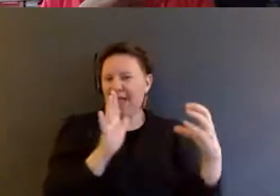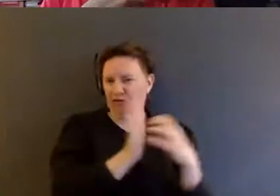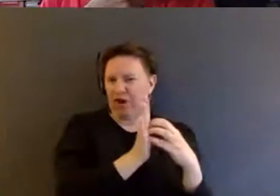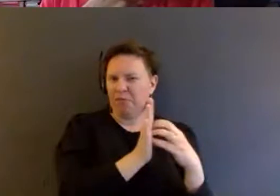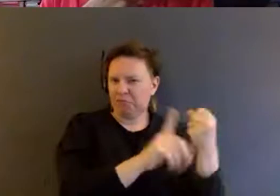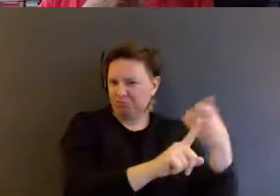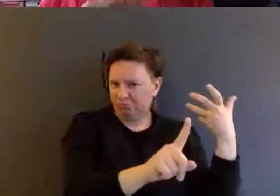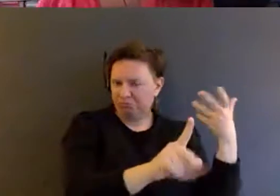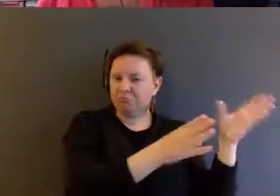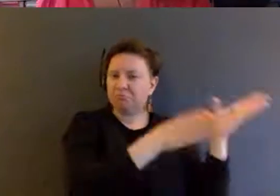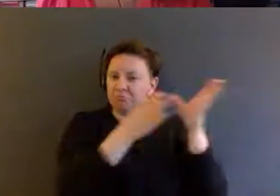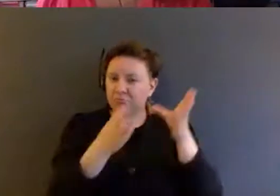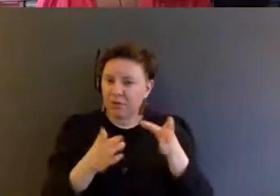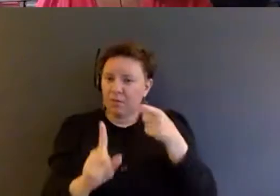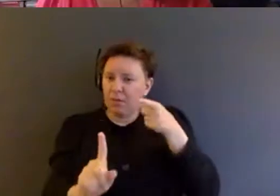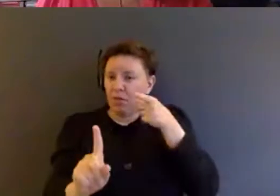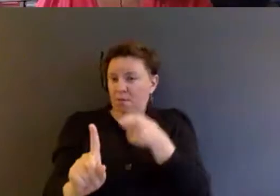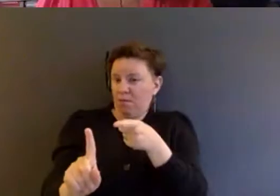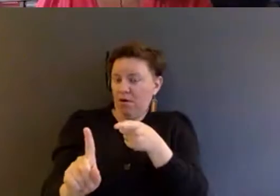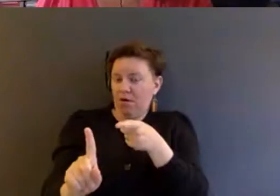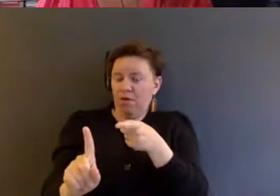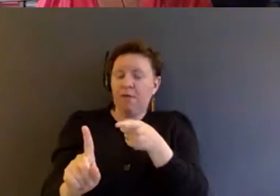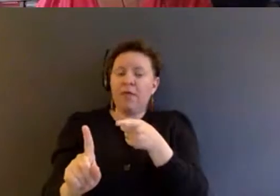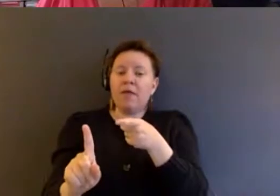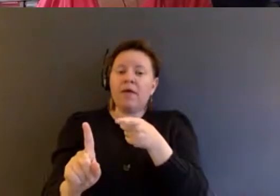But the bottom line is that